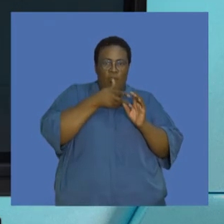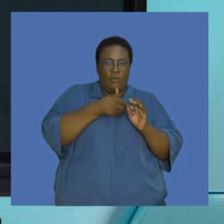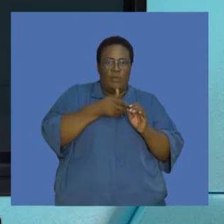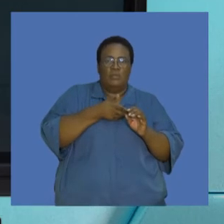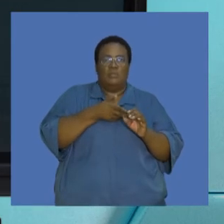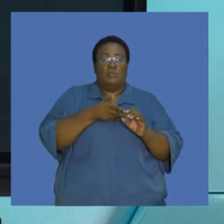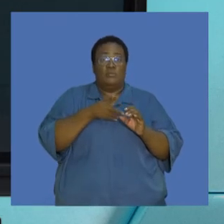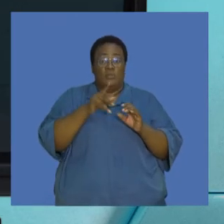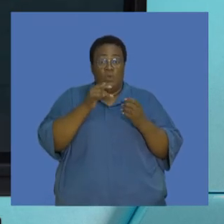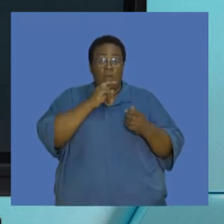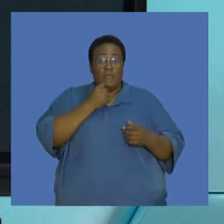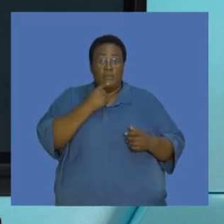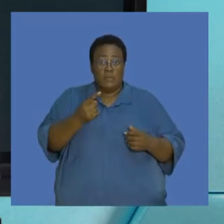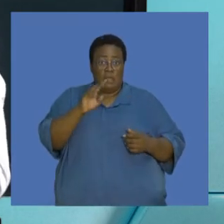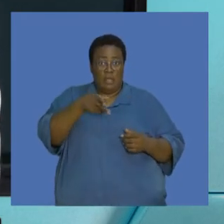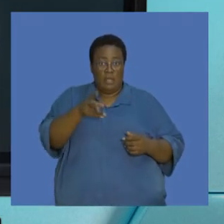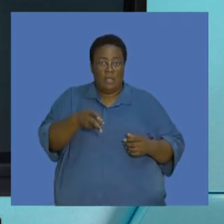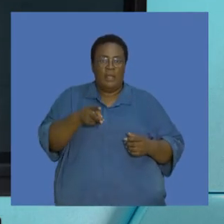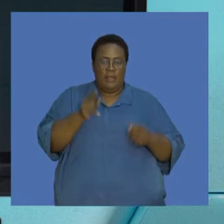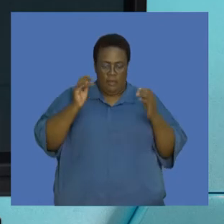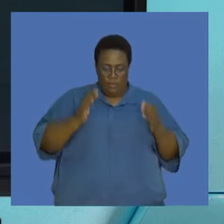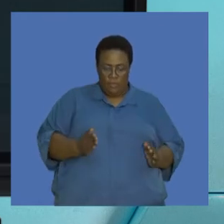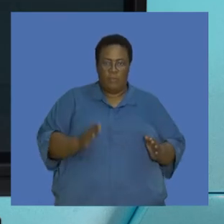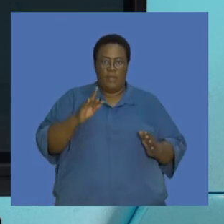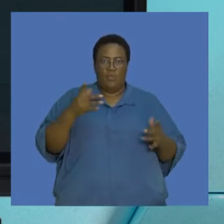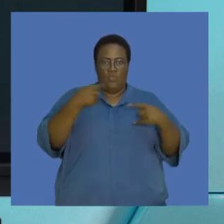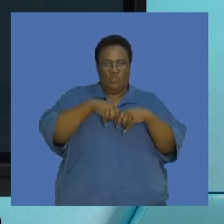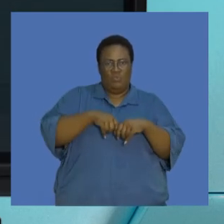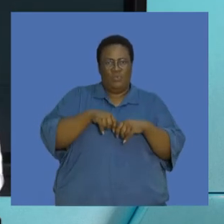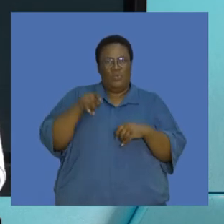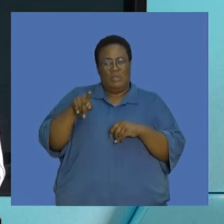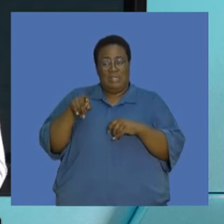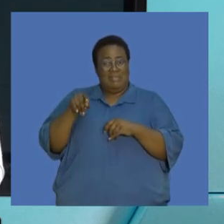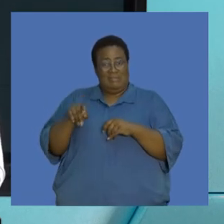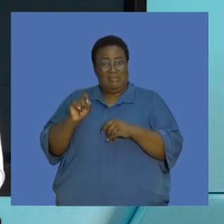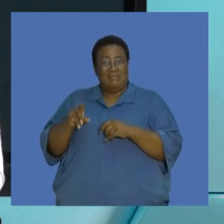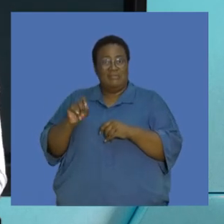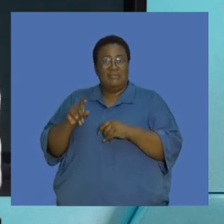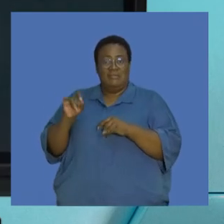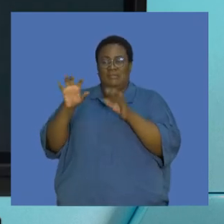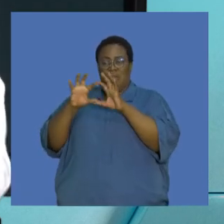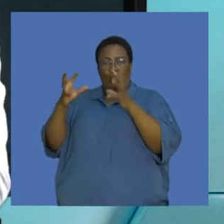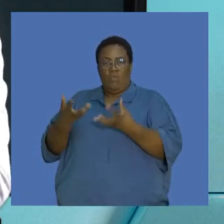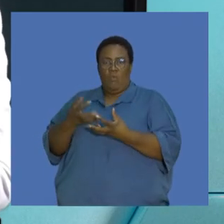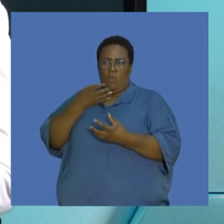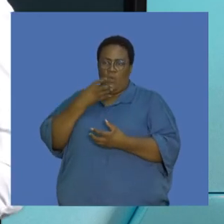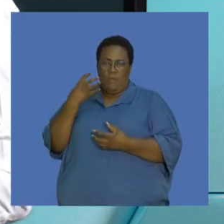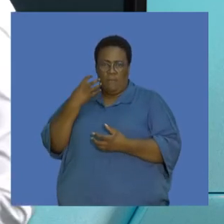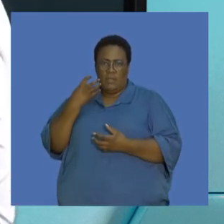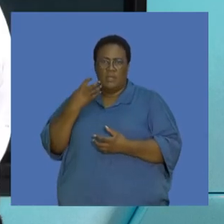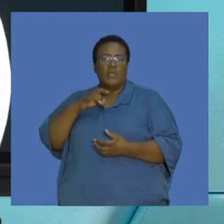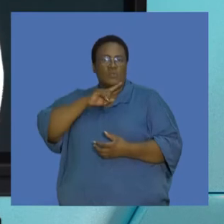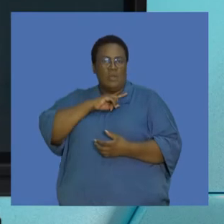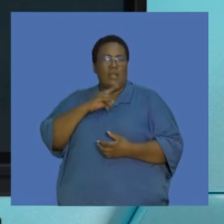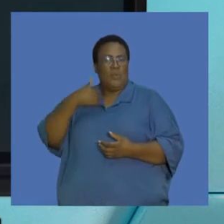again, humans are a significant impact or contributor to this phenomenon of global warming. And it all boils down